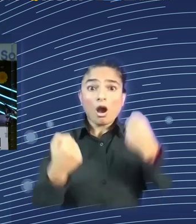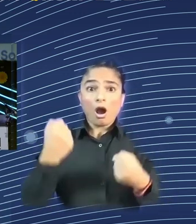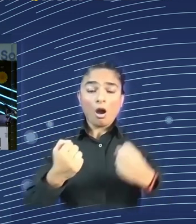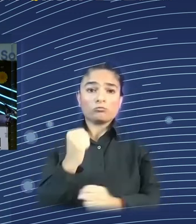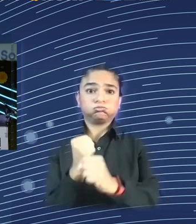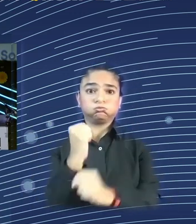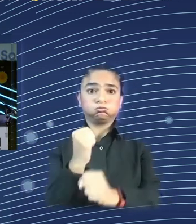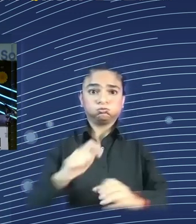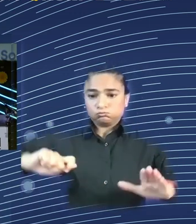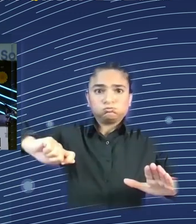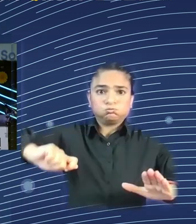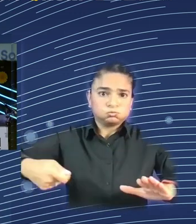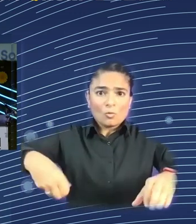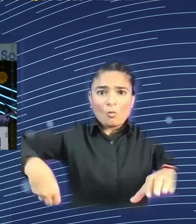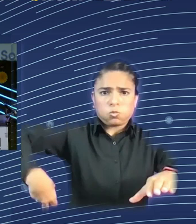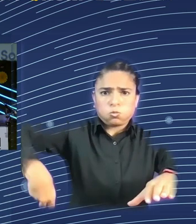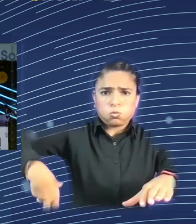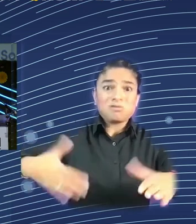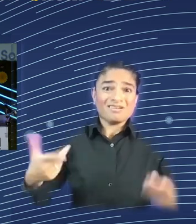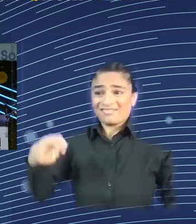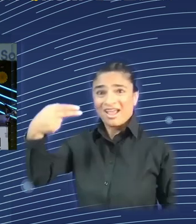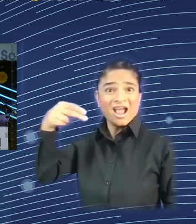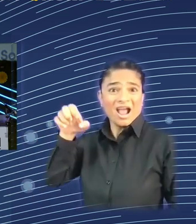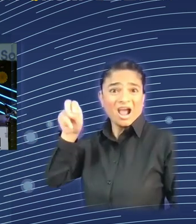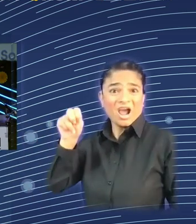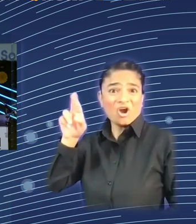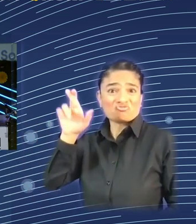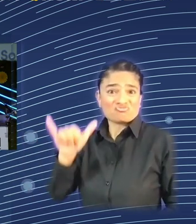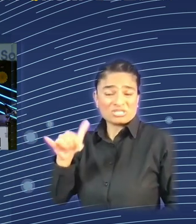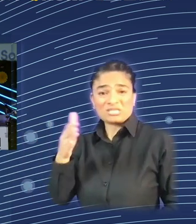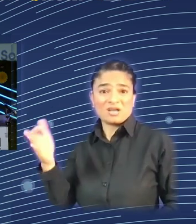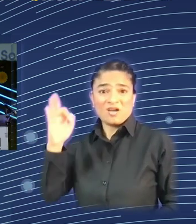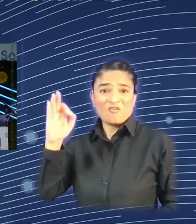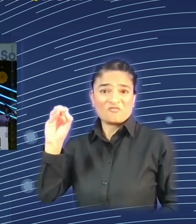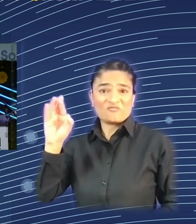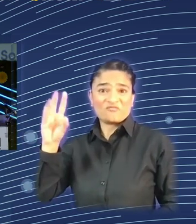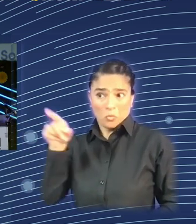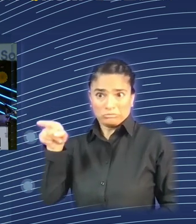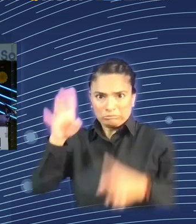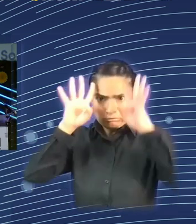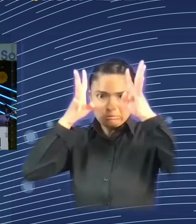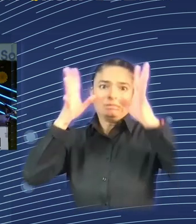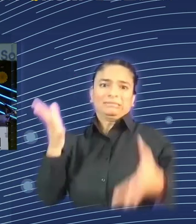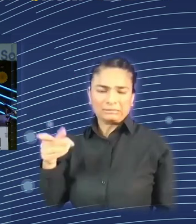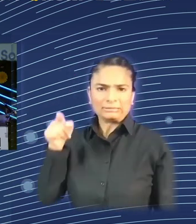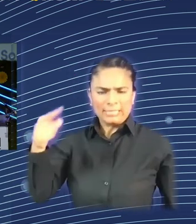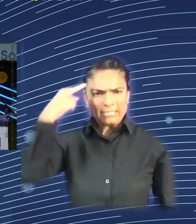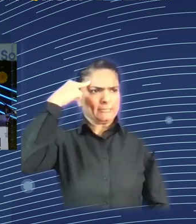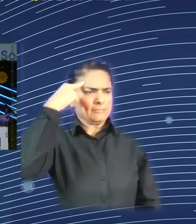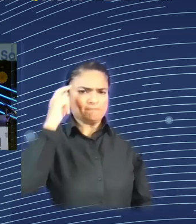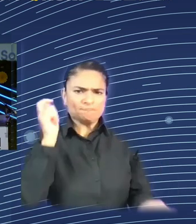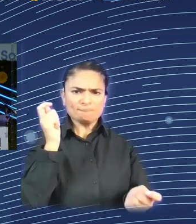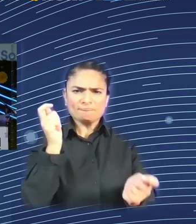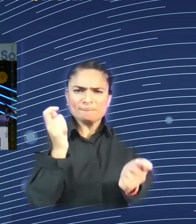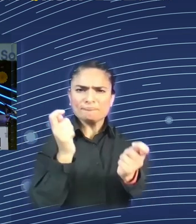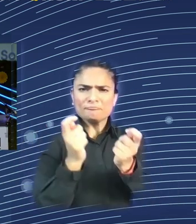And, it made the structural transformation so much that about 40% of the labor force was employed in factories, producing